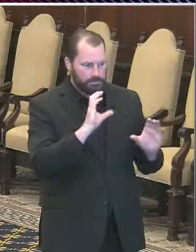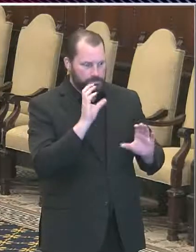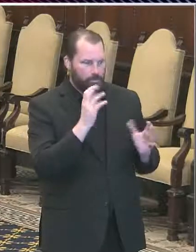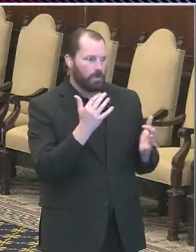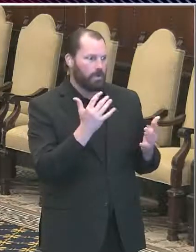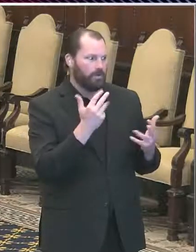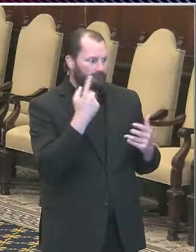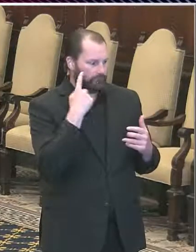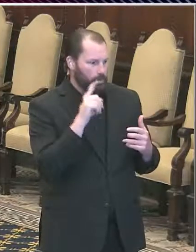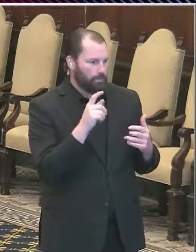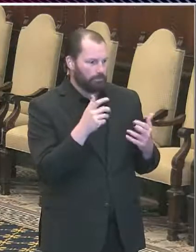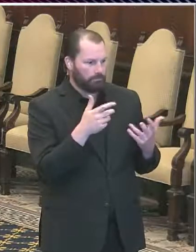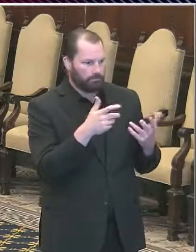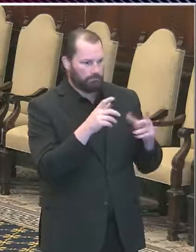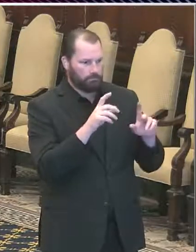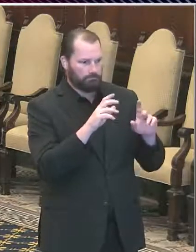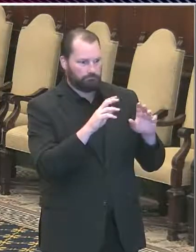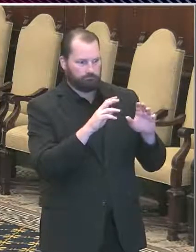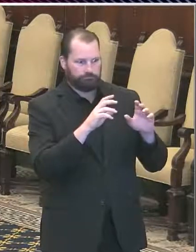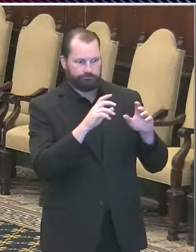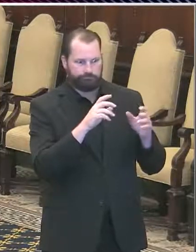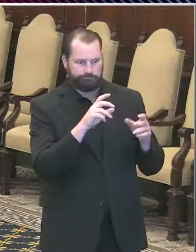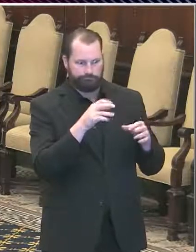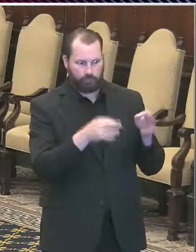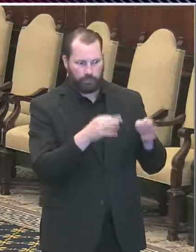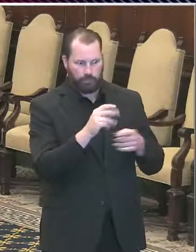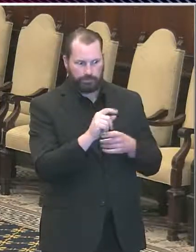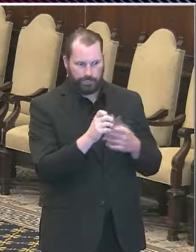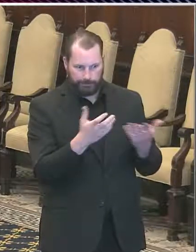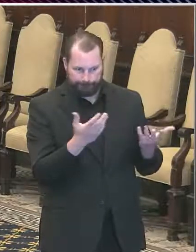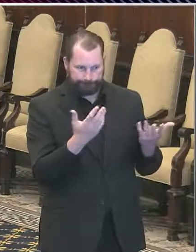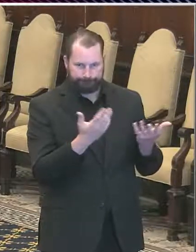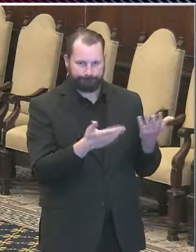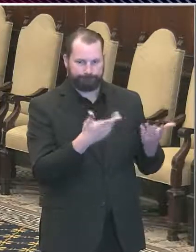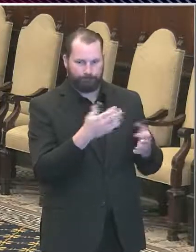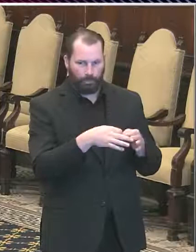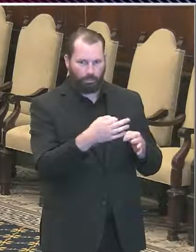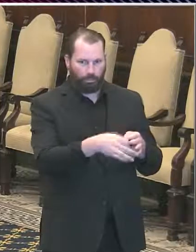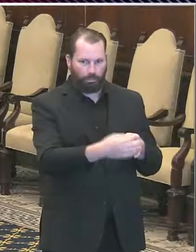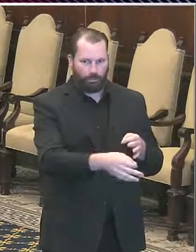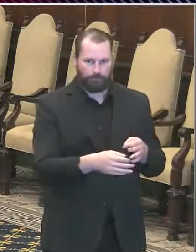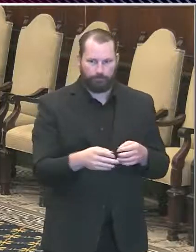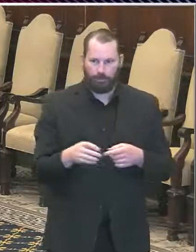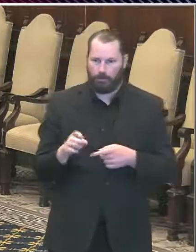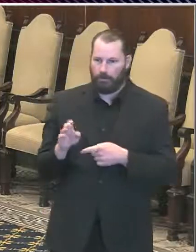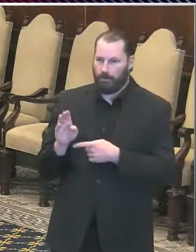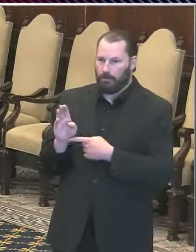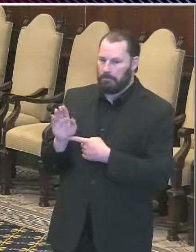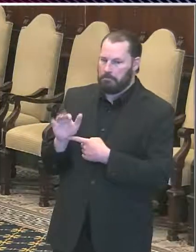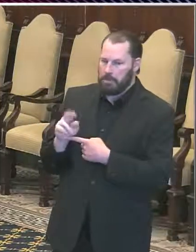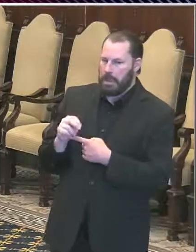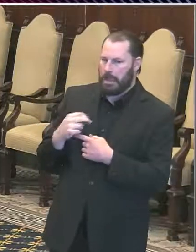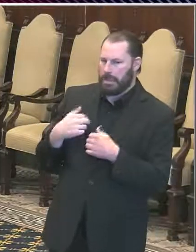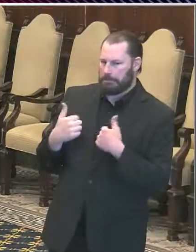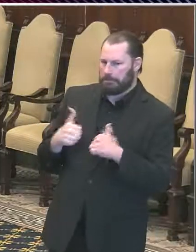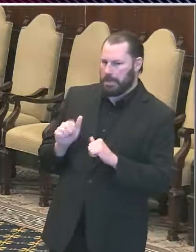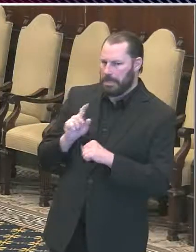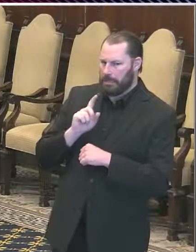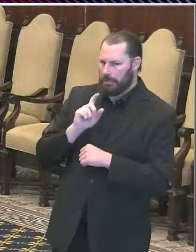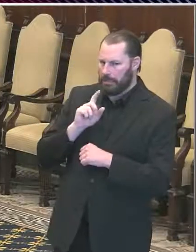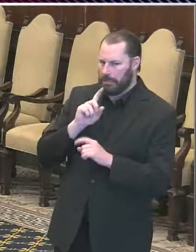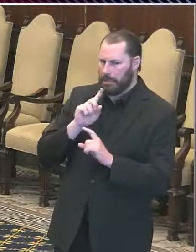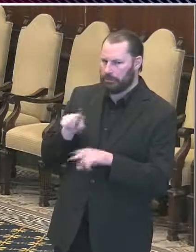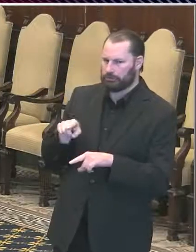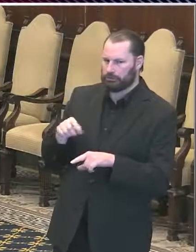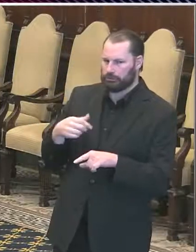I'll do my best answer that we are working with the courts on expedited hearings